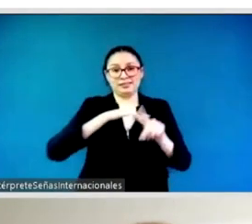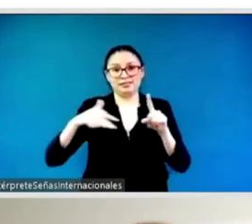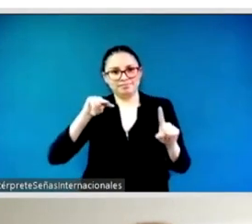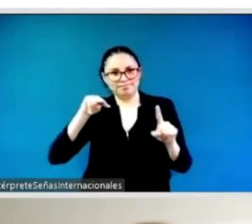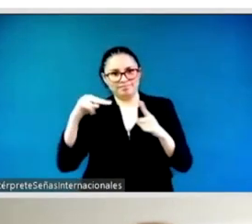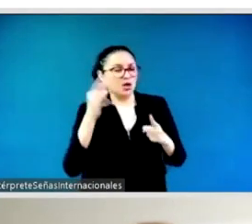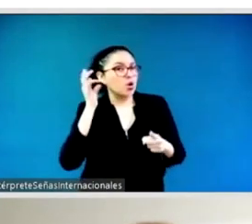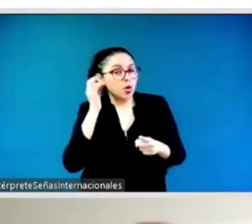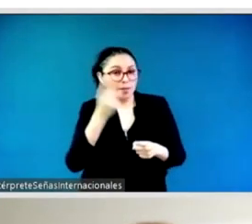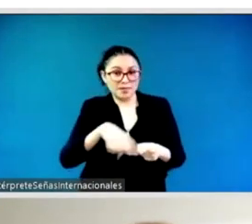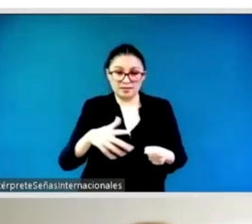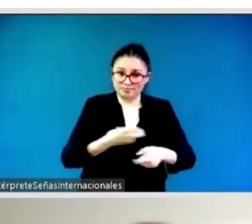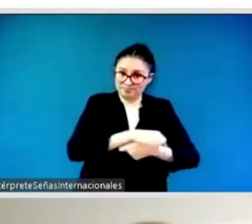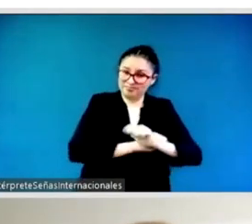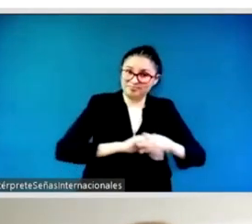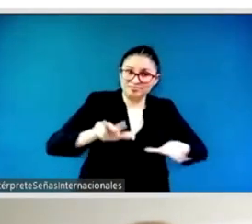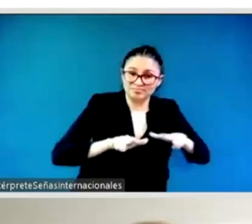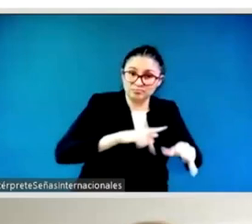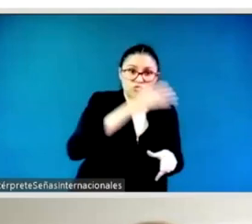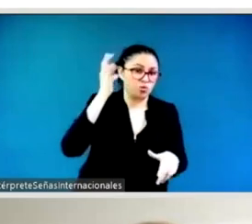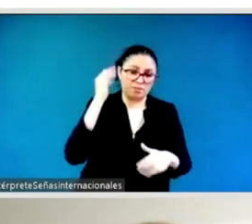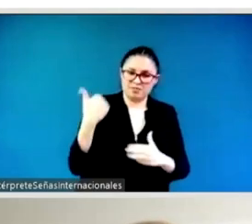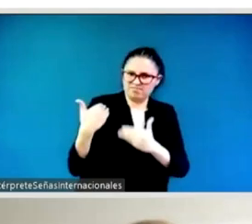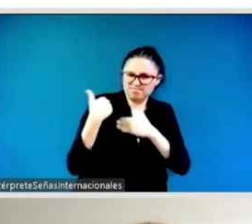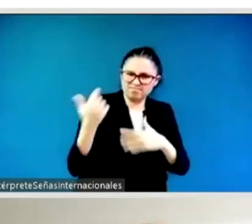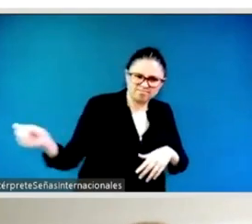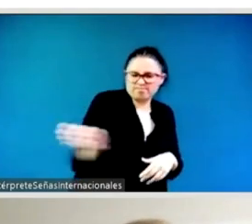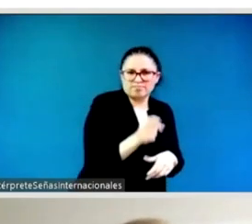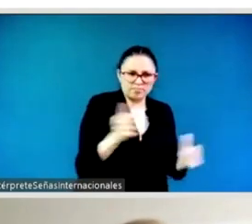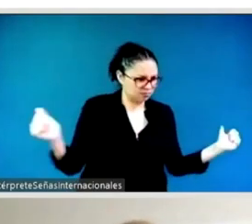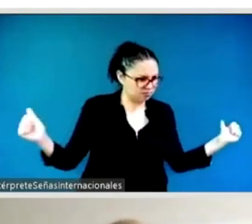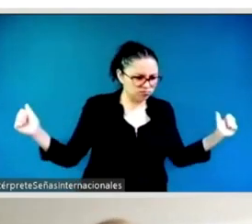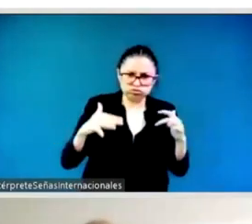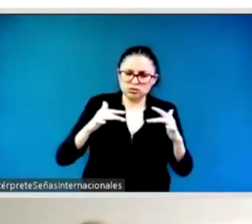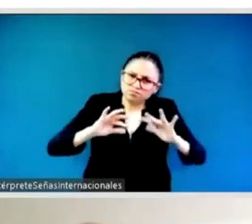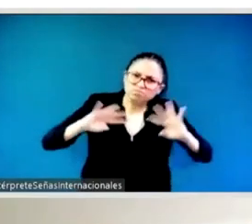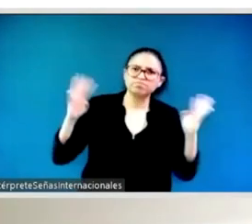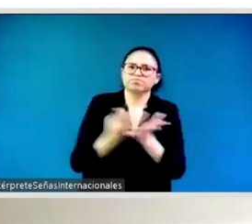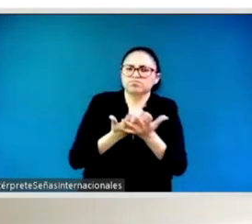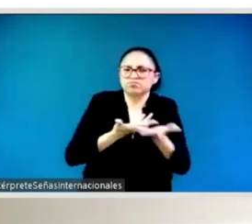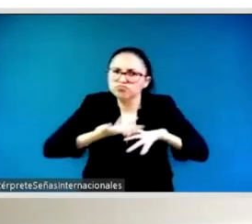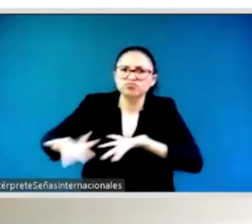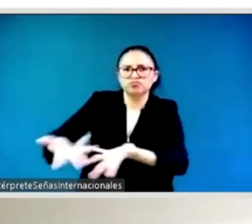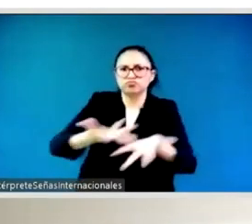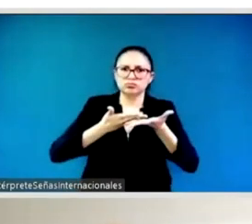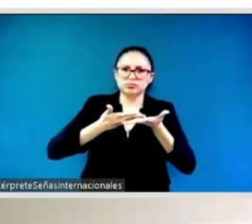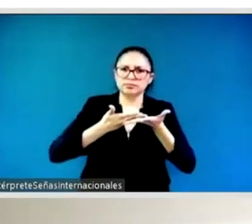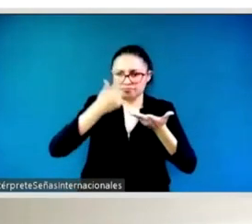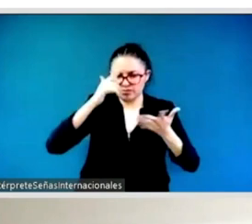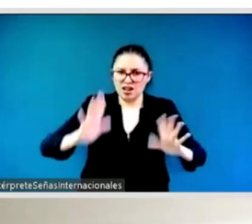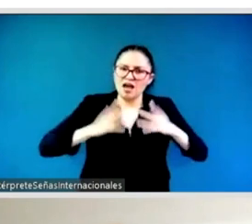of feminist activists in public life and that requires um adequate